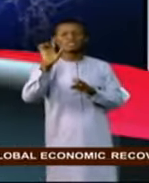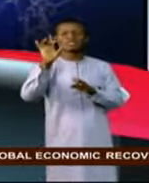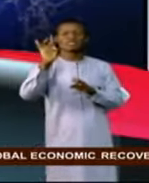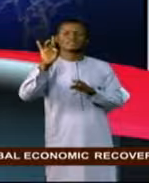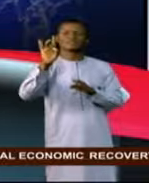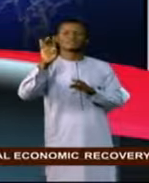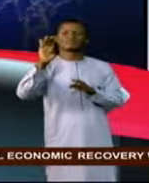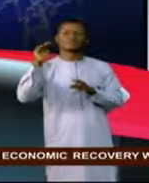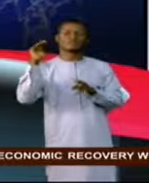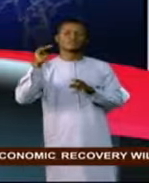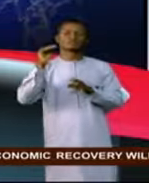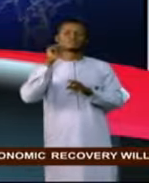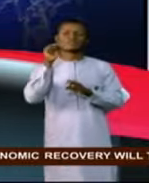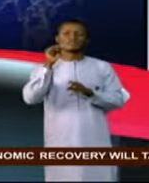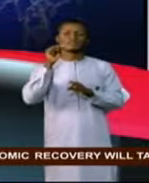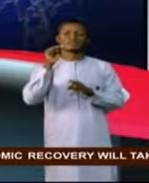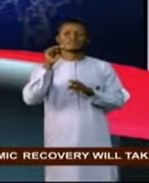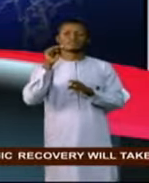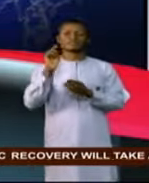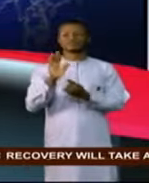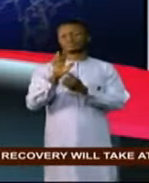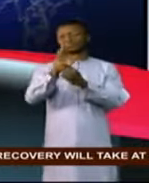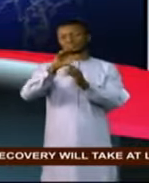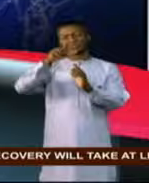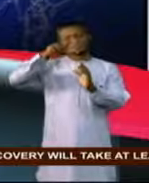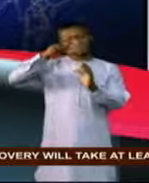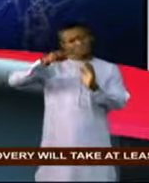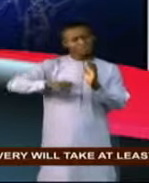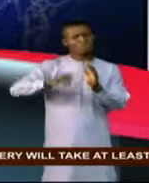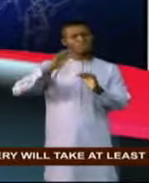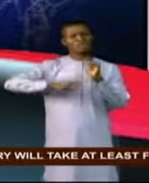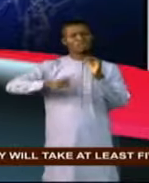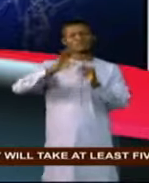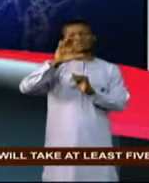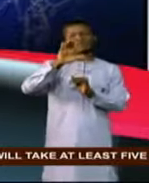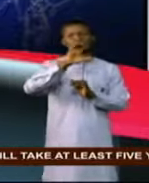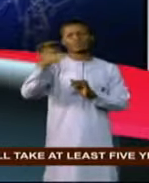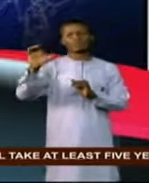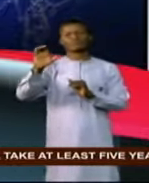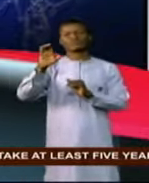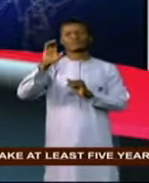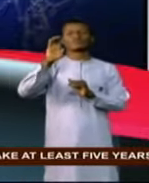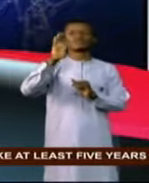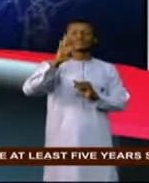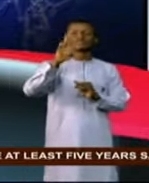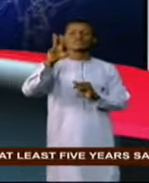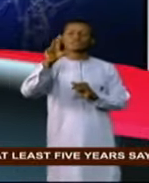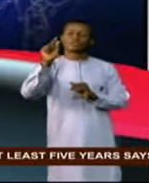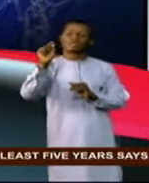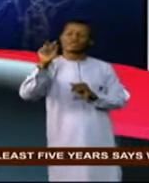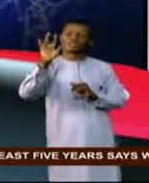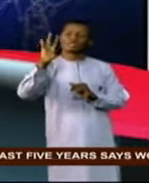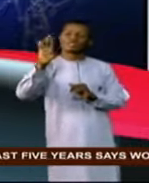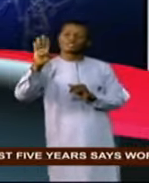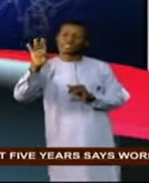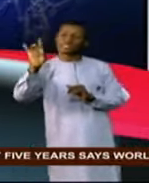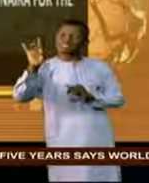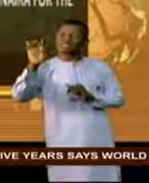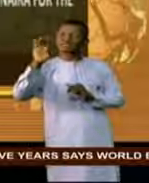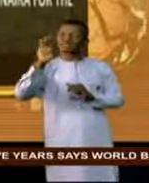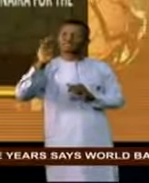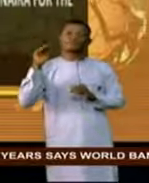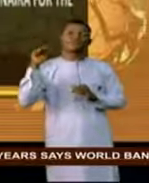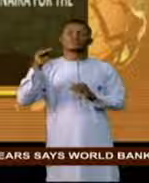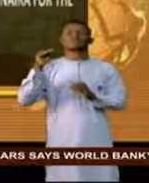received for the month of August was lower than the 543.788 billion naira received